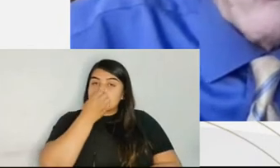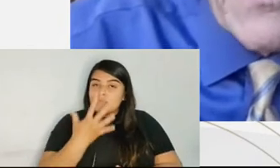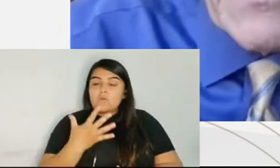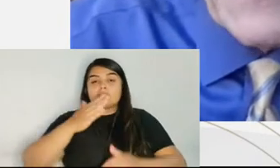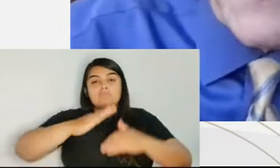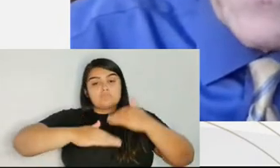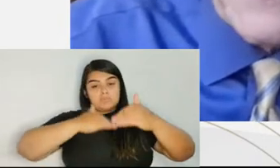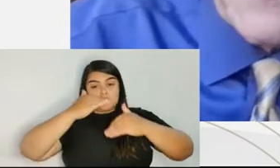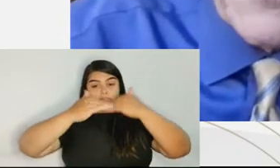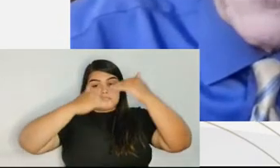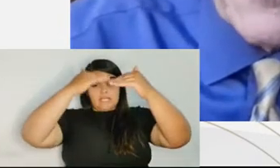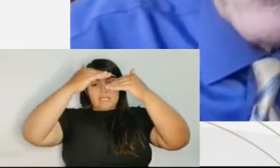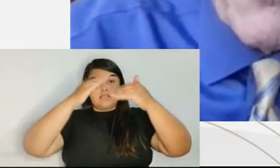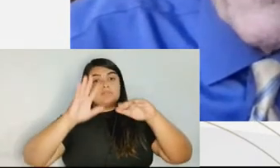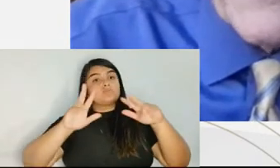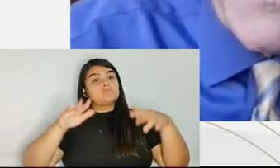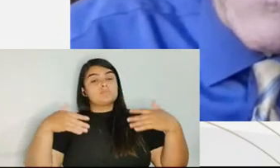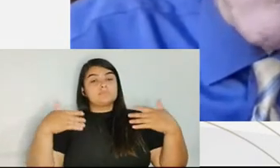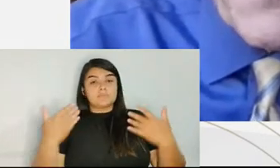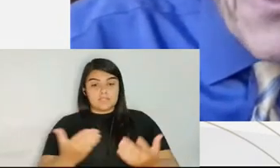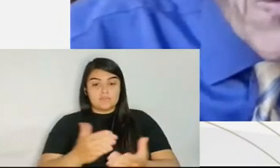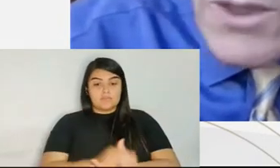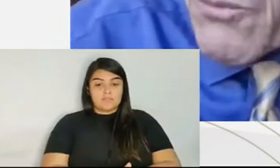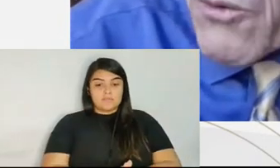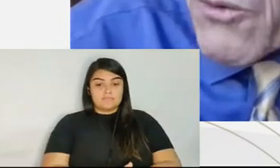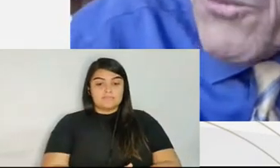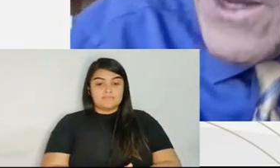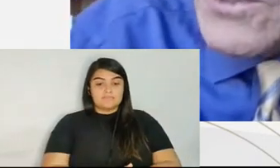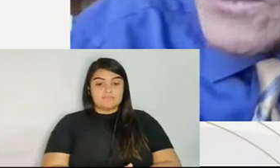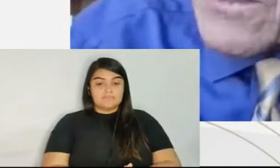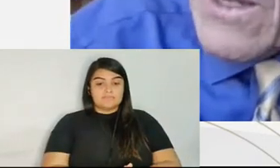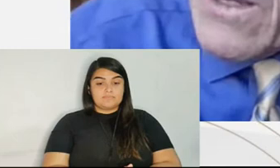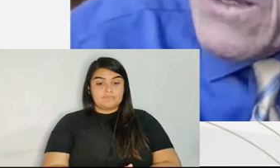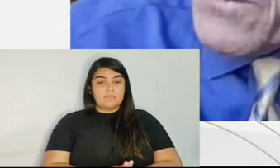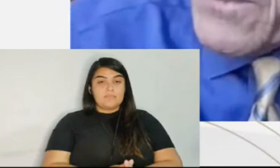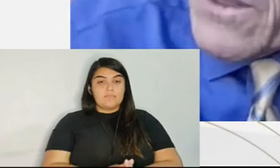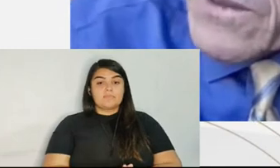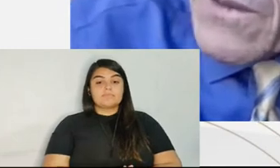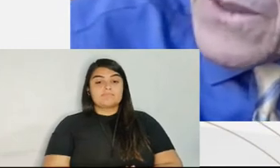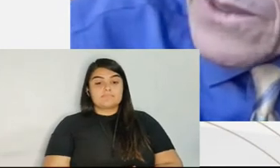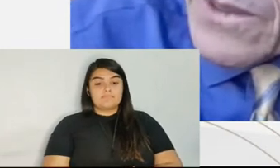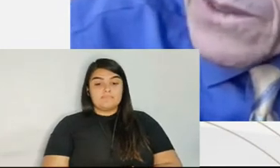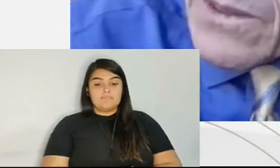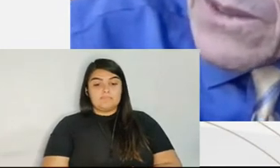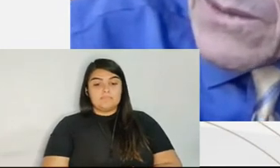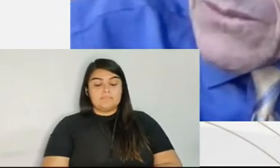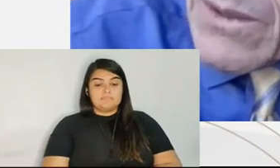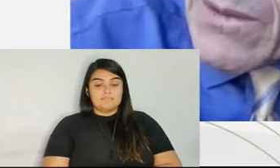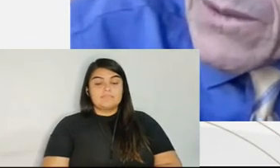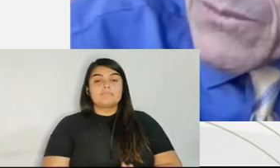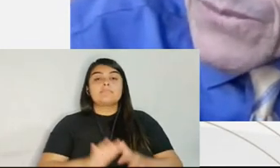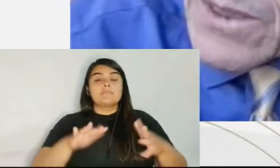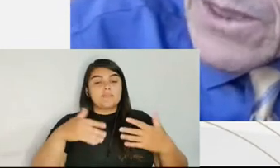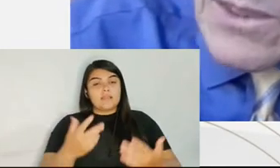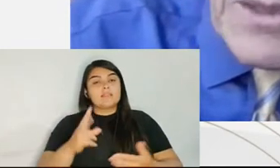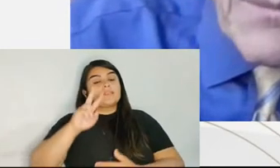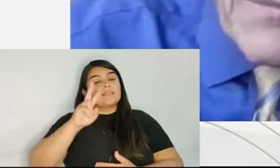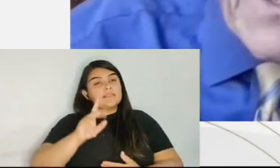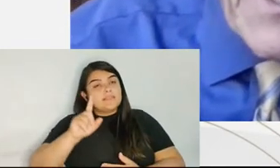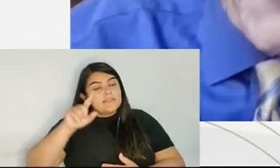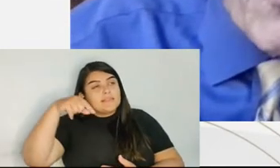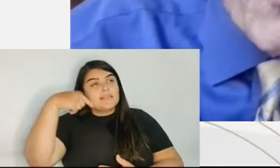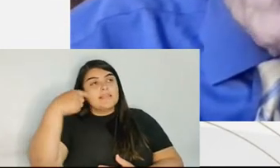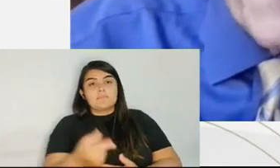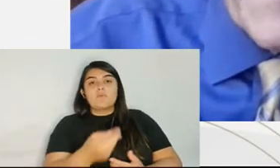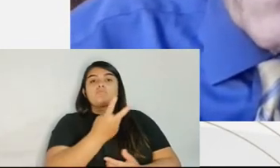here. We'll get to that distinction in a moment. But the other is probation, because this system